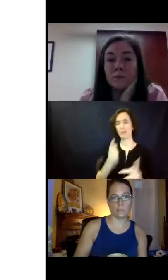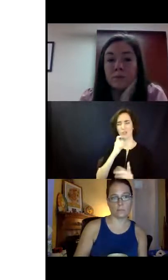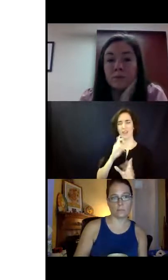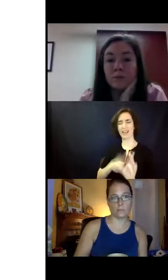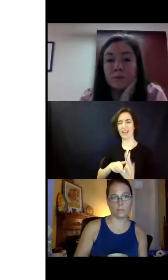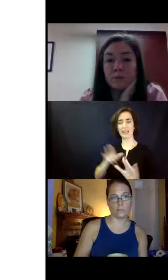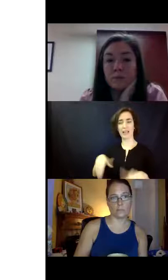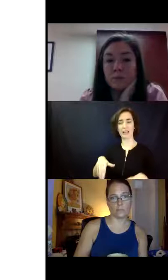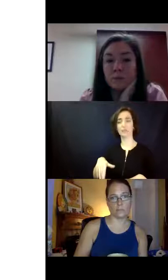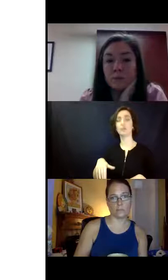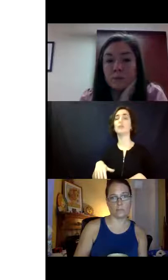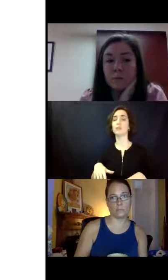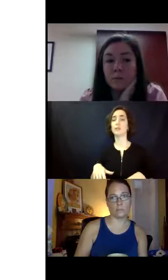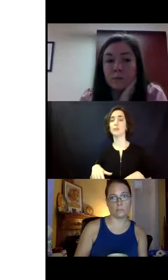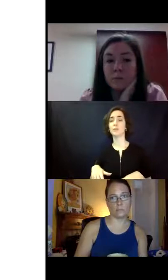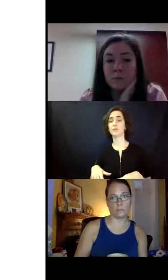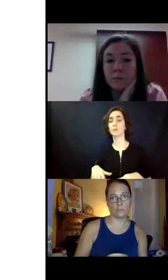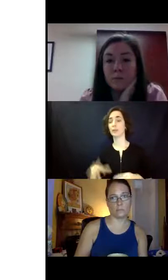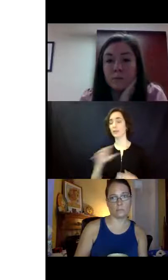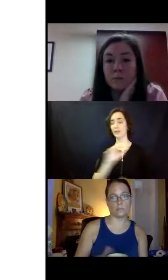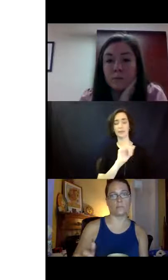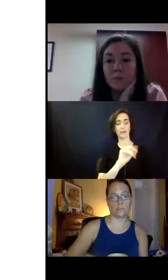legal effect of interdiction?